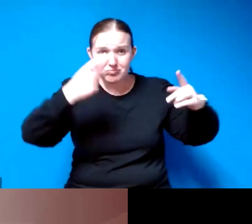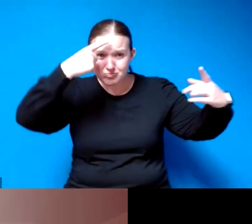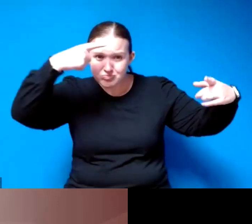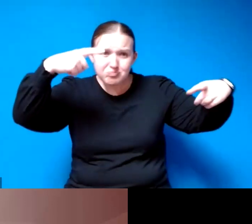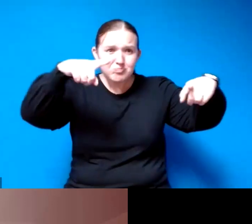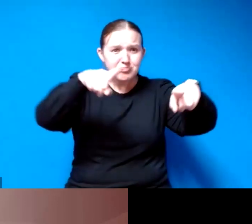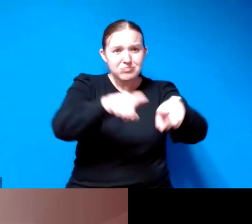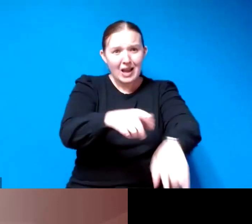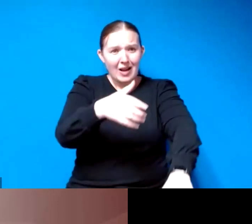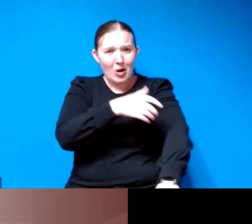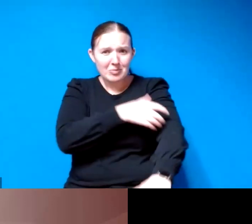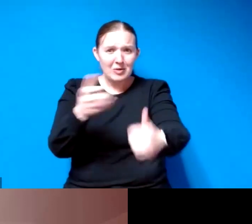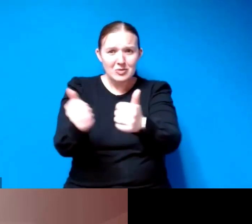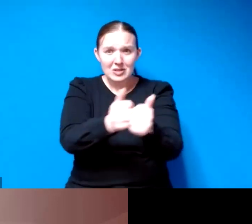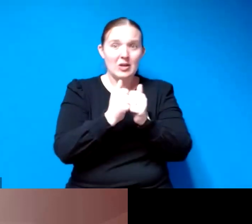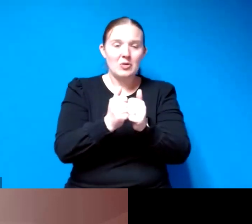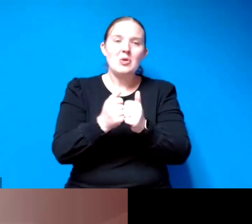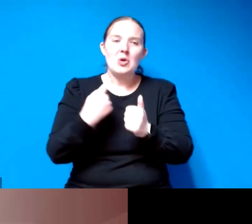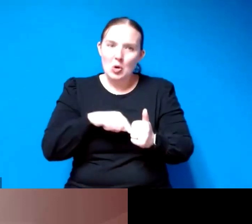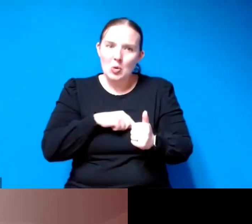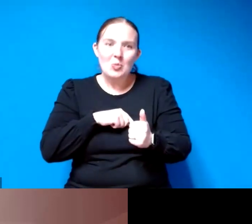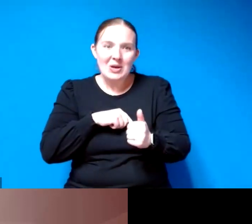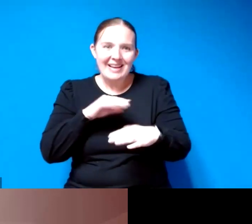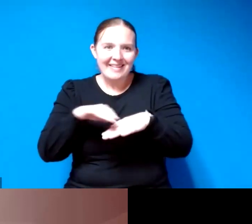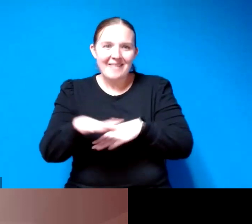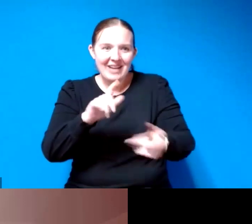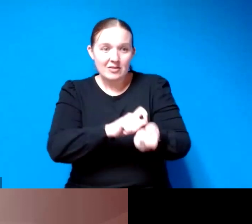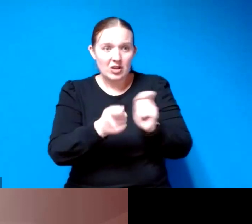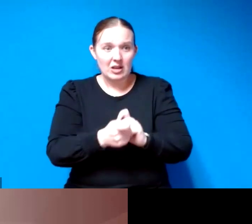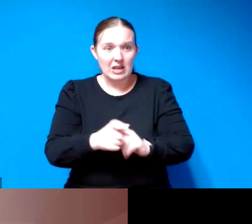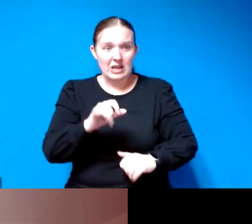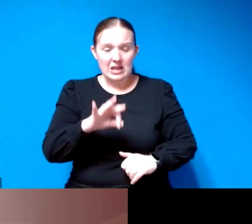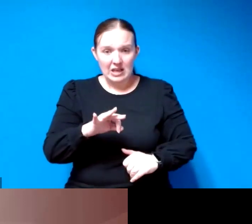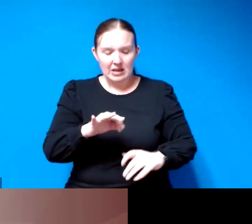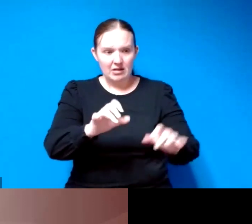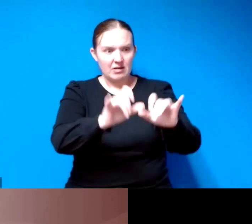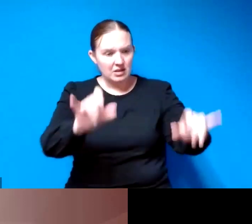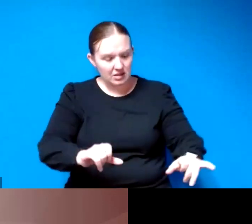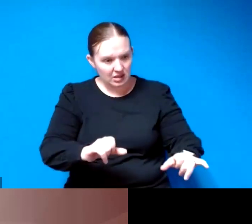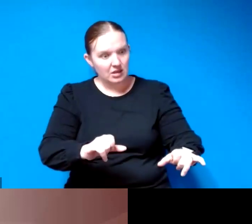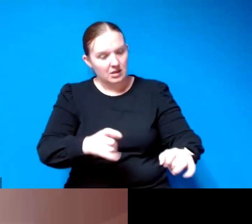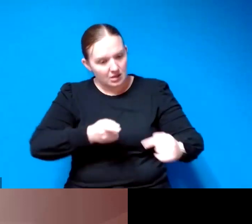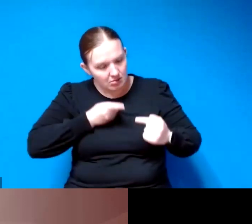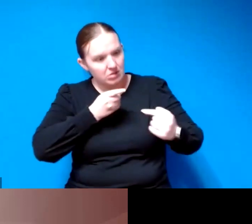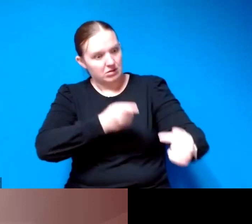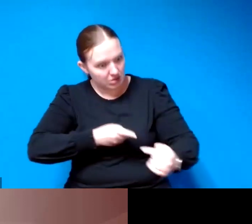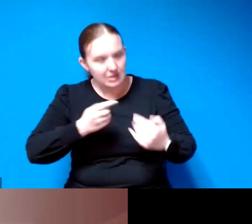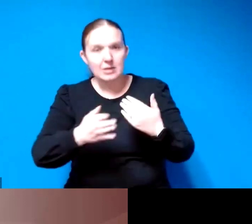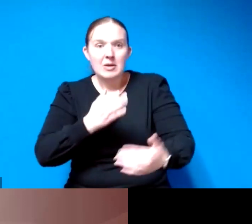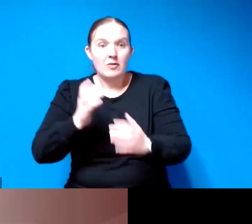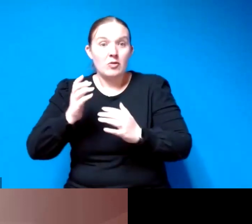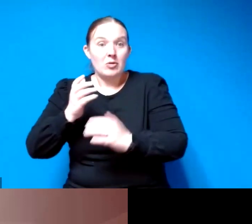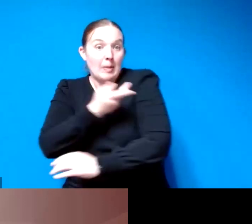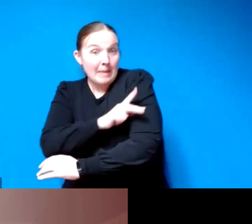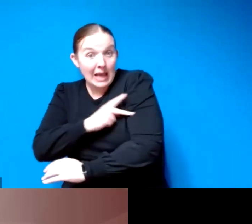collective power that we can make a lot of change because it can feel hopeless when you're batting against a system day by day as the patient or you know as